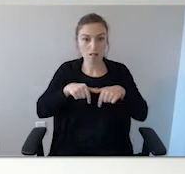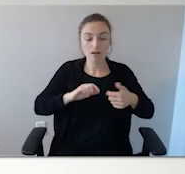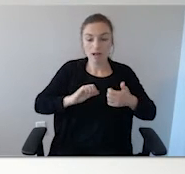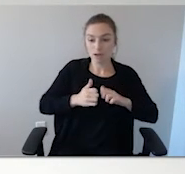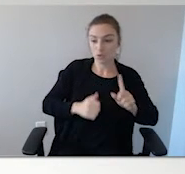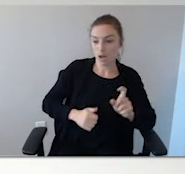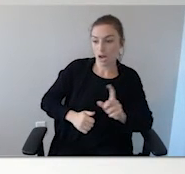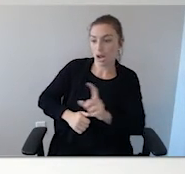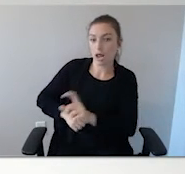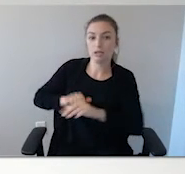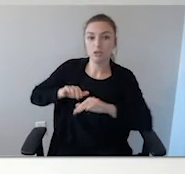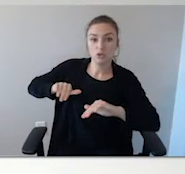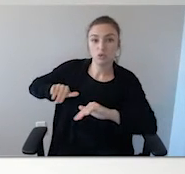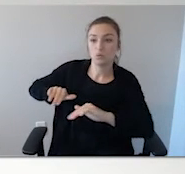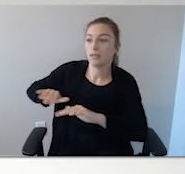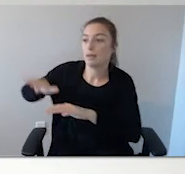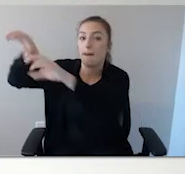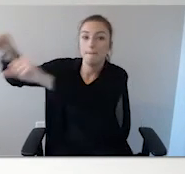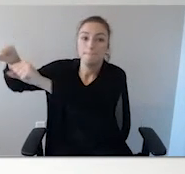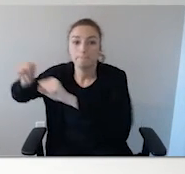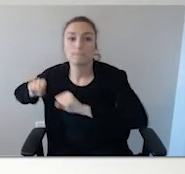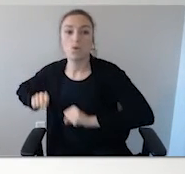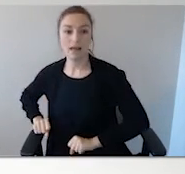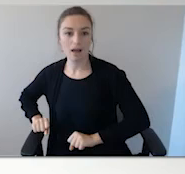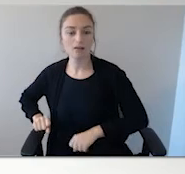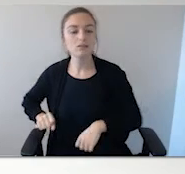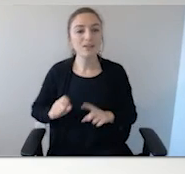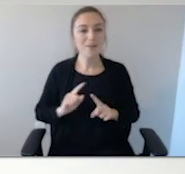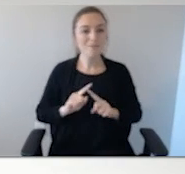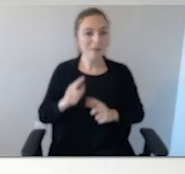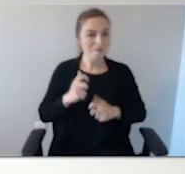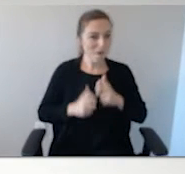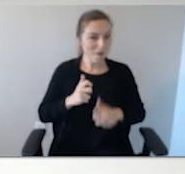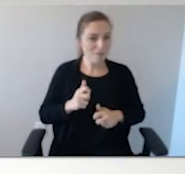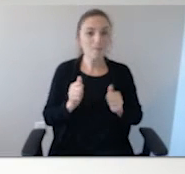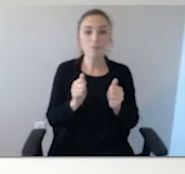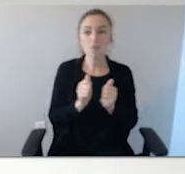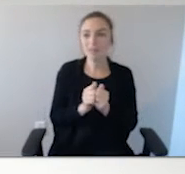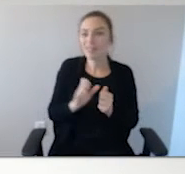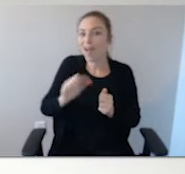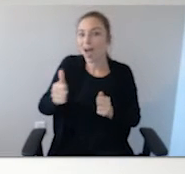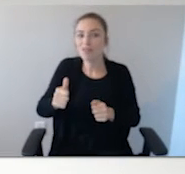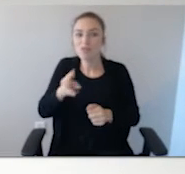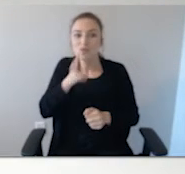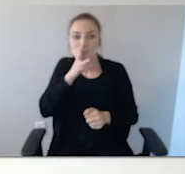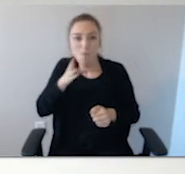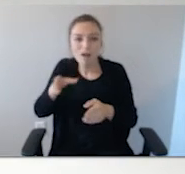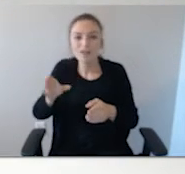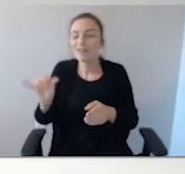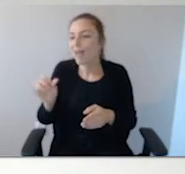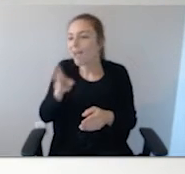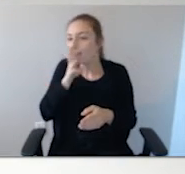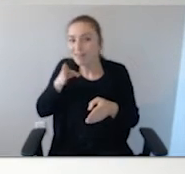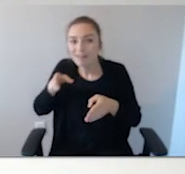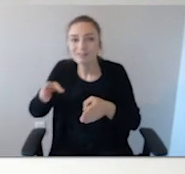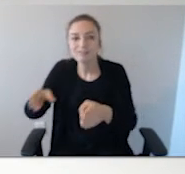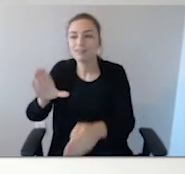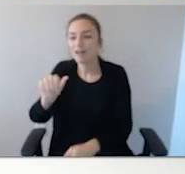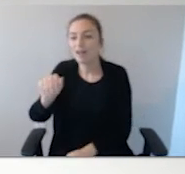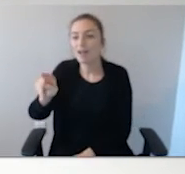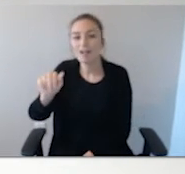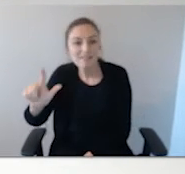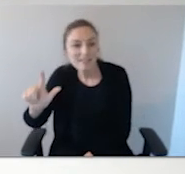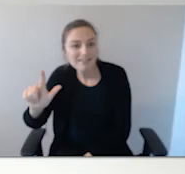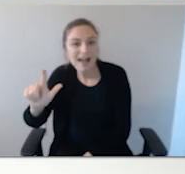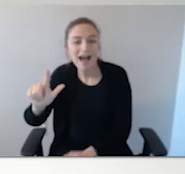There's no side of the pool in a canal. So, it works, but it doesn't work. If you're 100% sure that your child's only